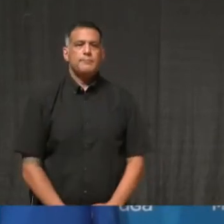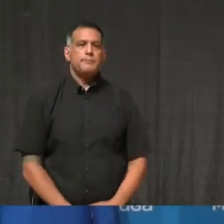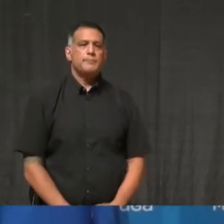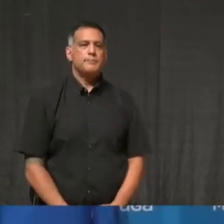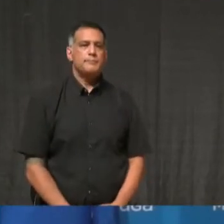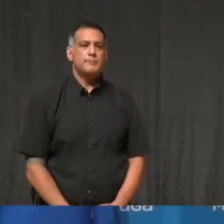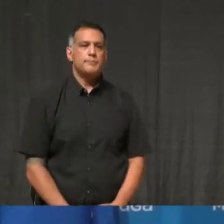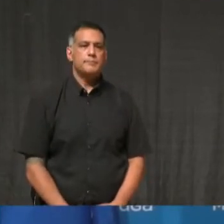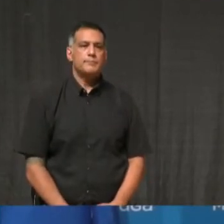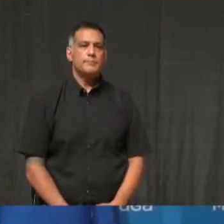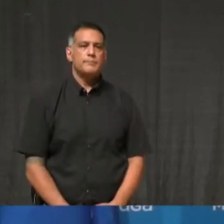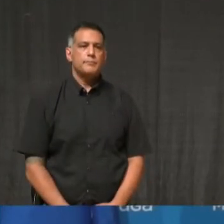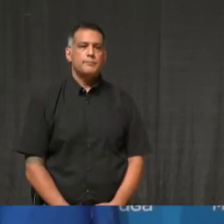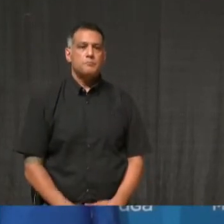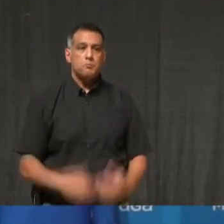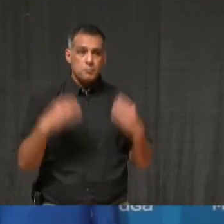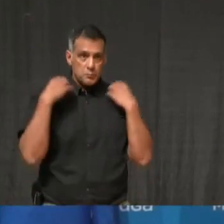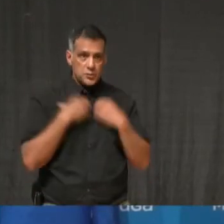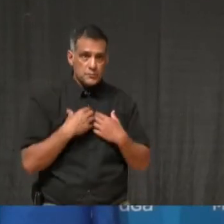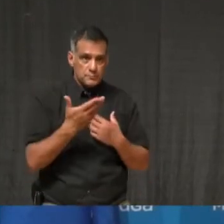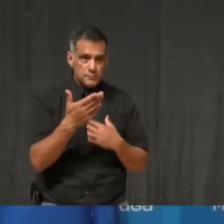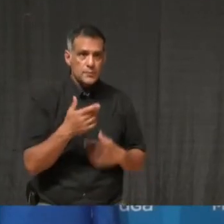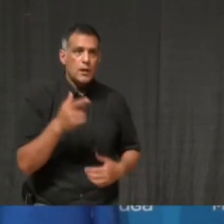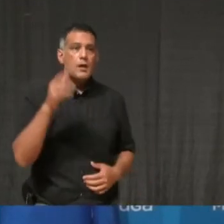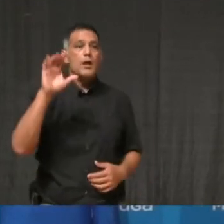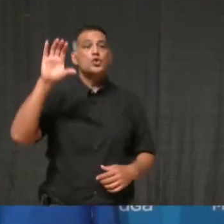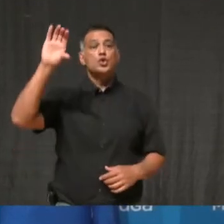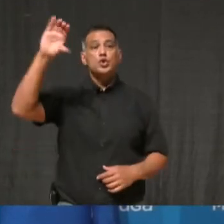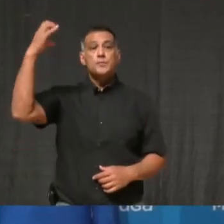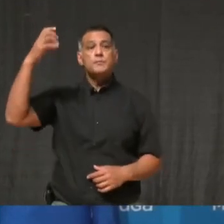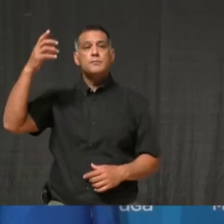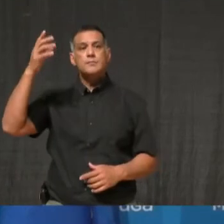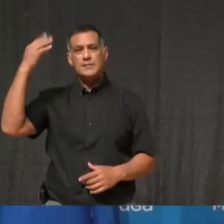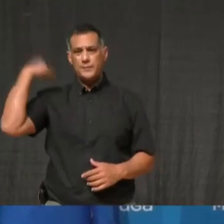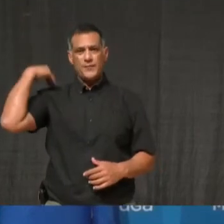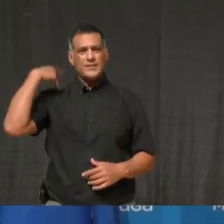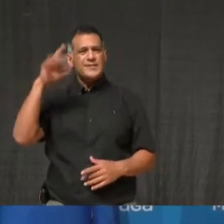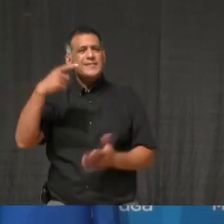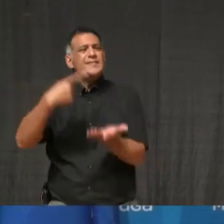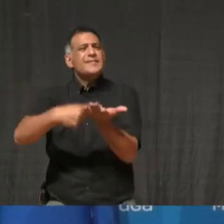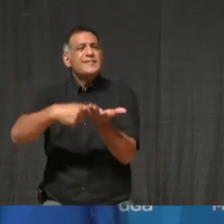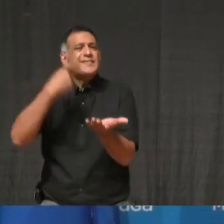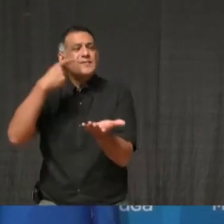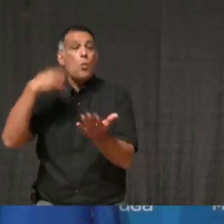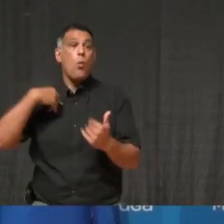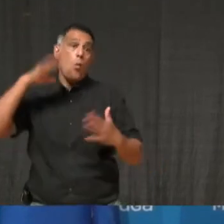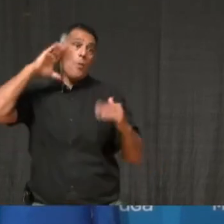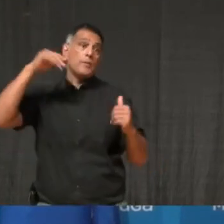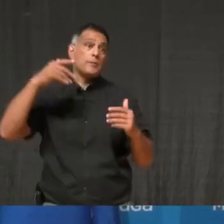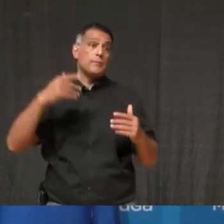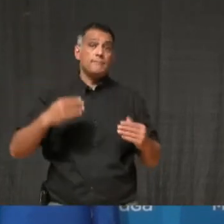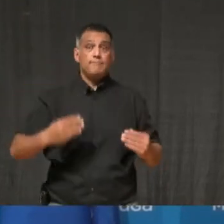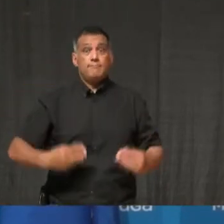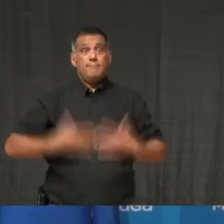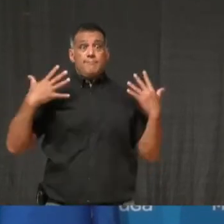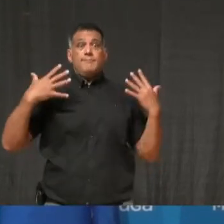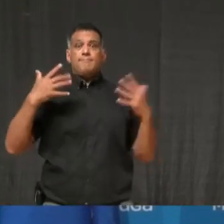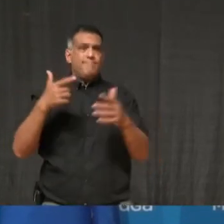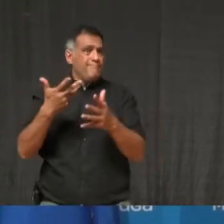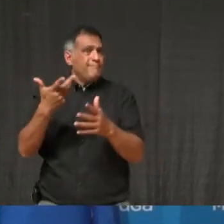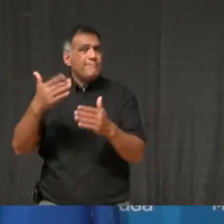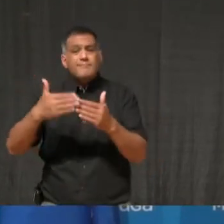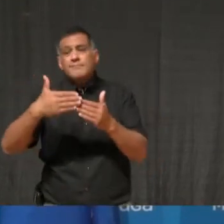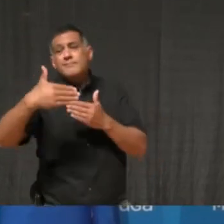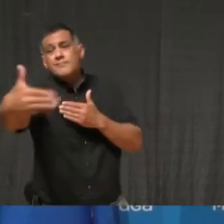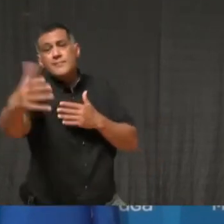Isaac, it's Mayor Crombie. That message about Christmas was to give inspiration and hope. If everyone did what we should, what we need to, maybe